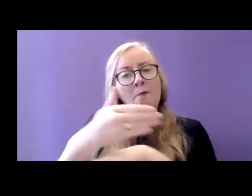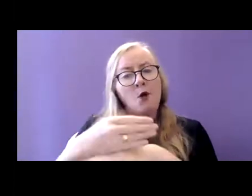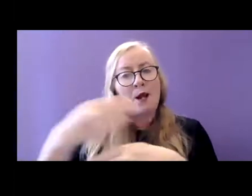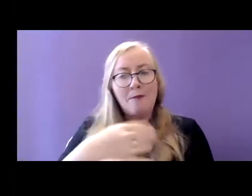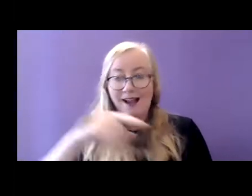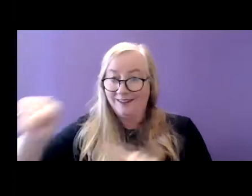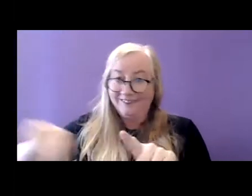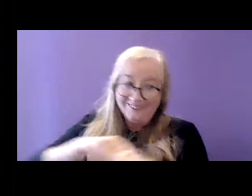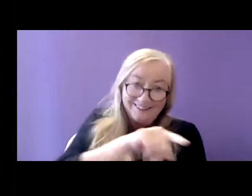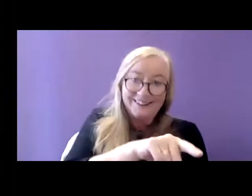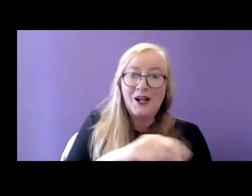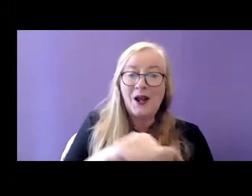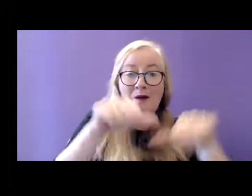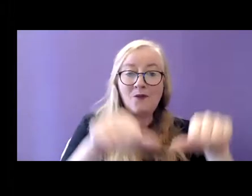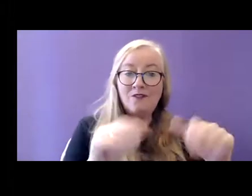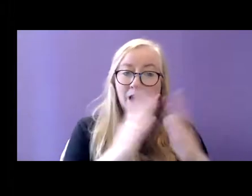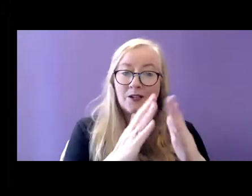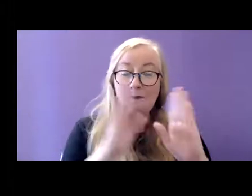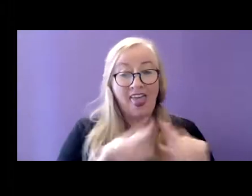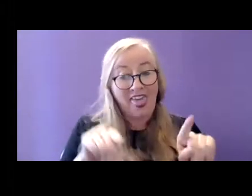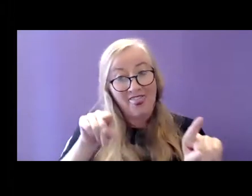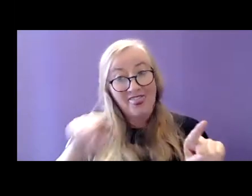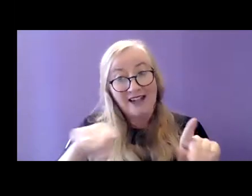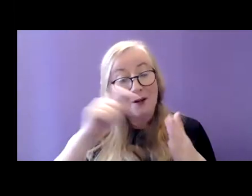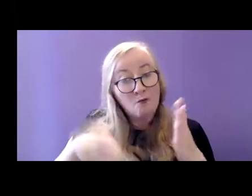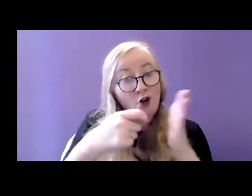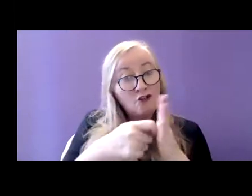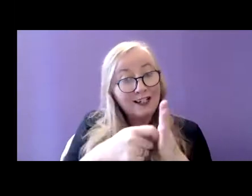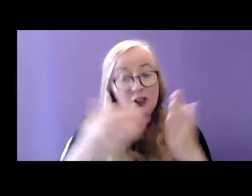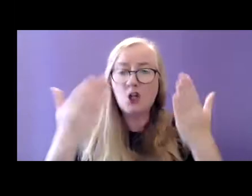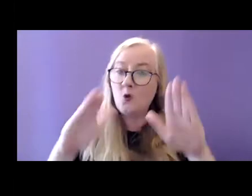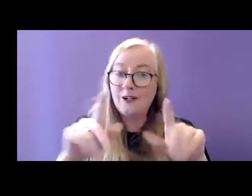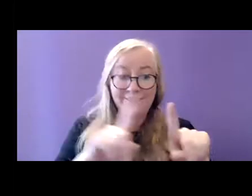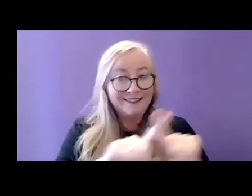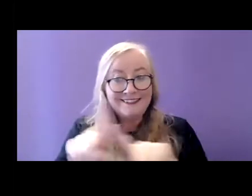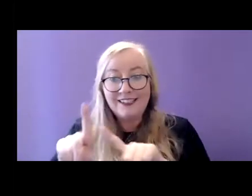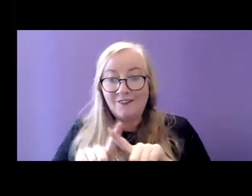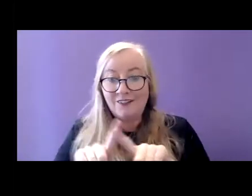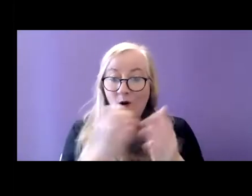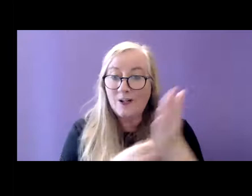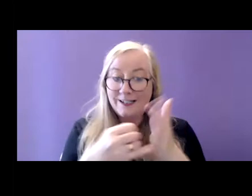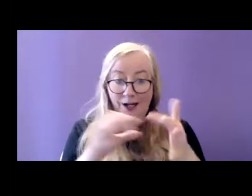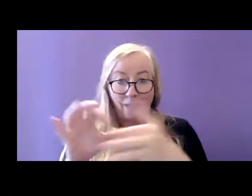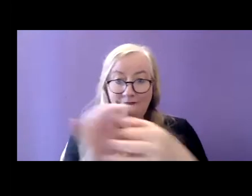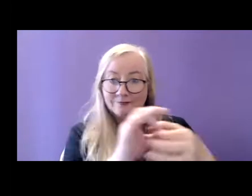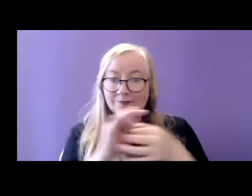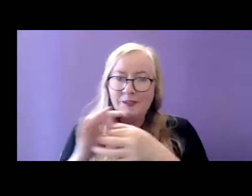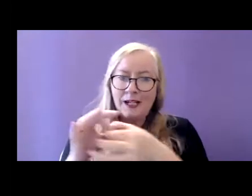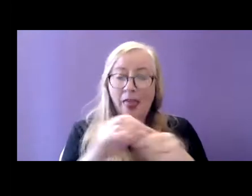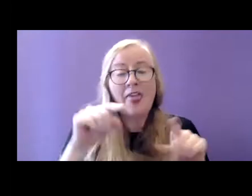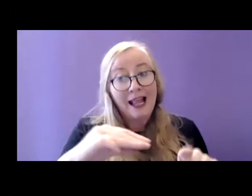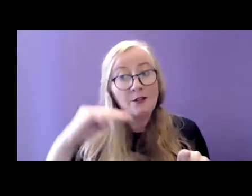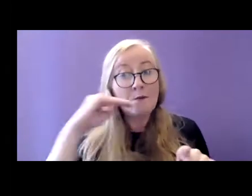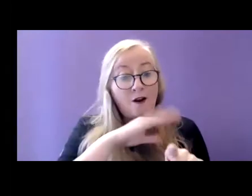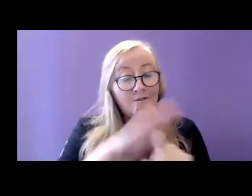bodies. This project is essential to drive progress